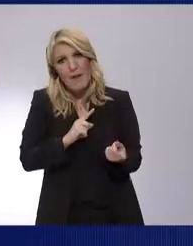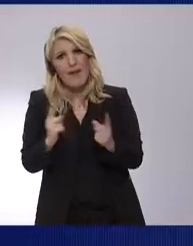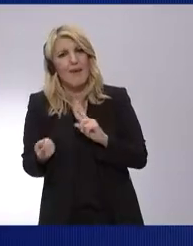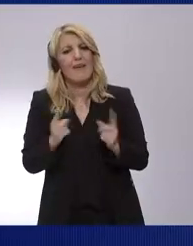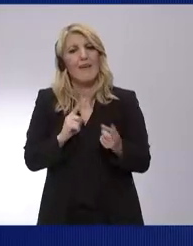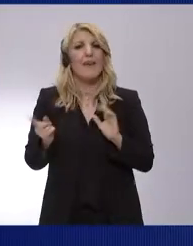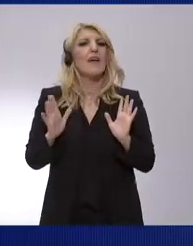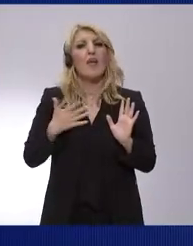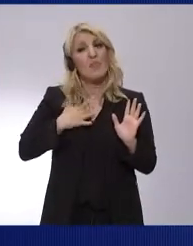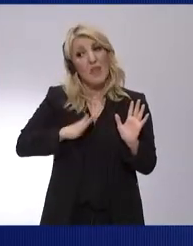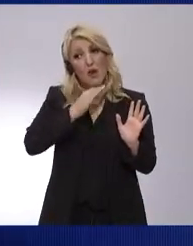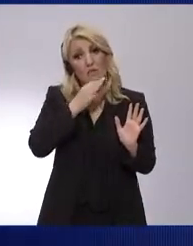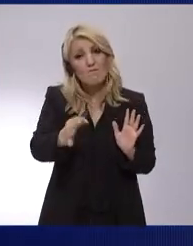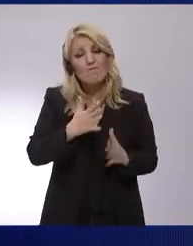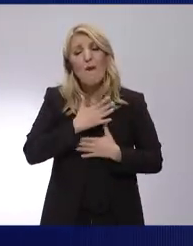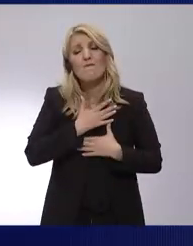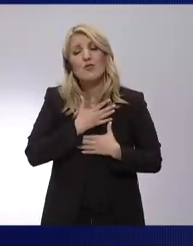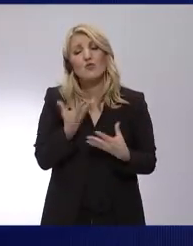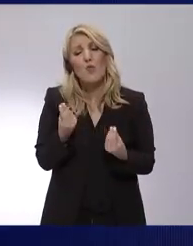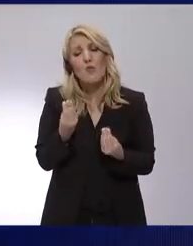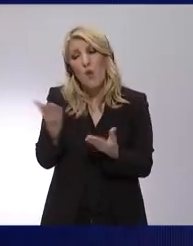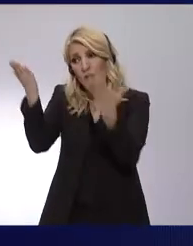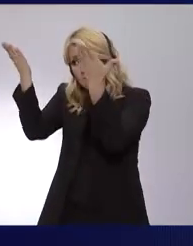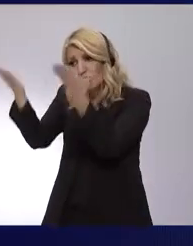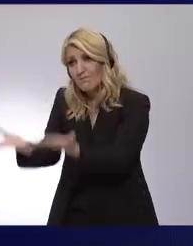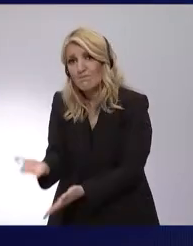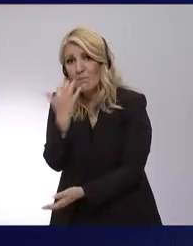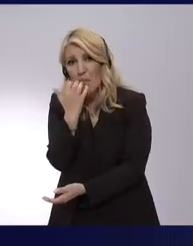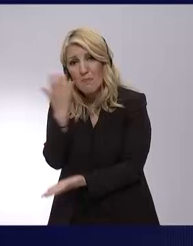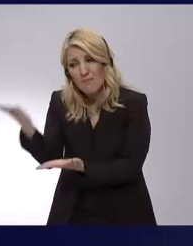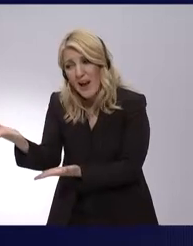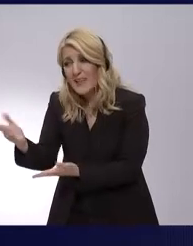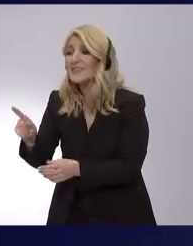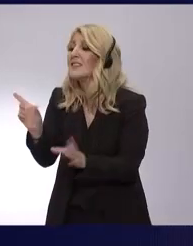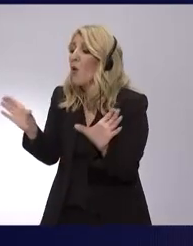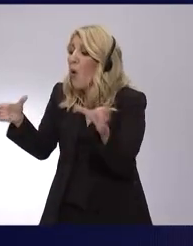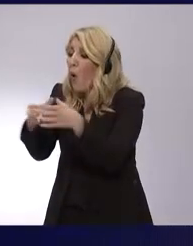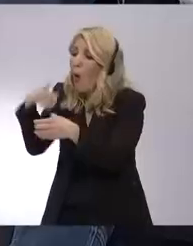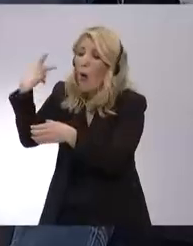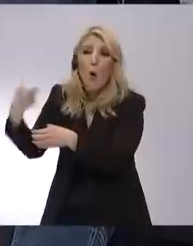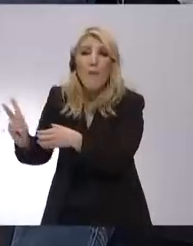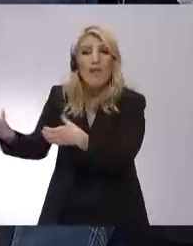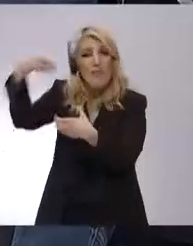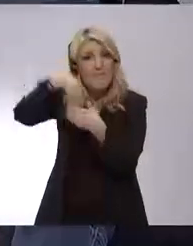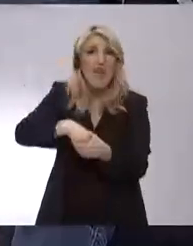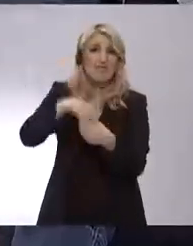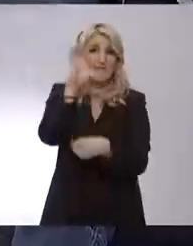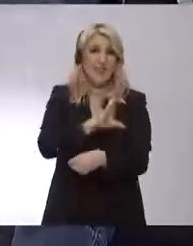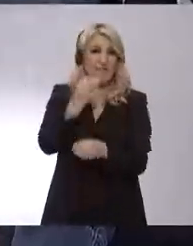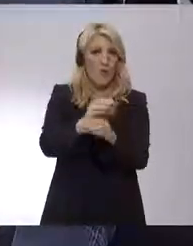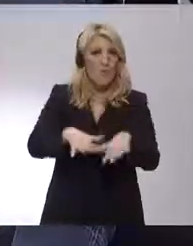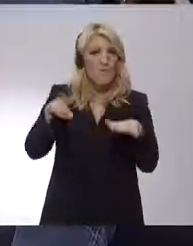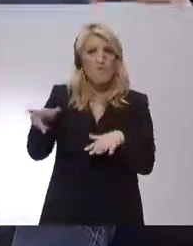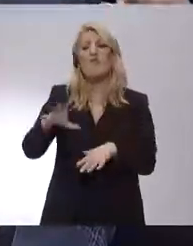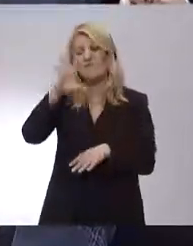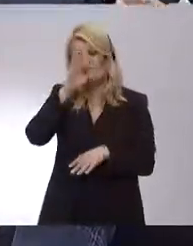team in the European Parliament, to all colleagues working there. So, Vangelis, thank you so much for your friendship. Thank you so much. you so much.